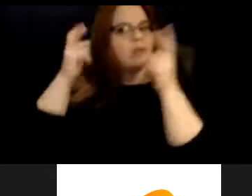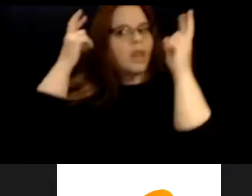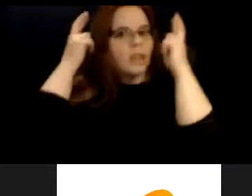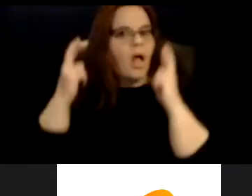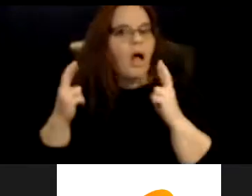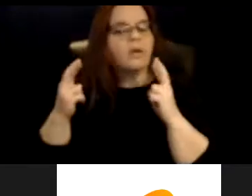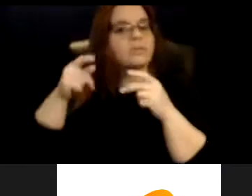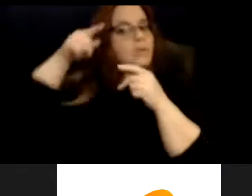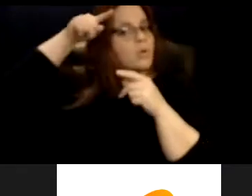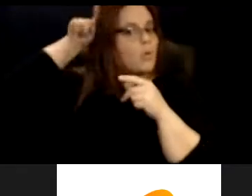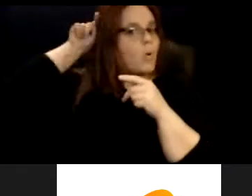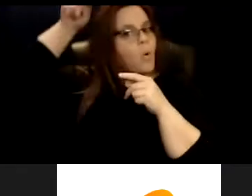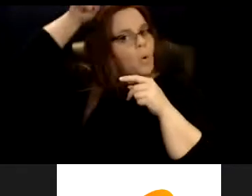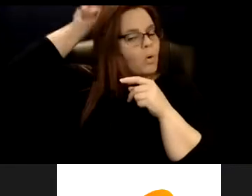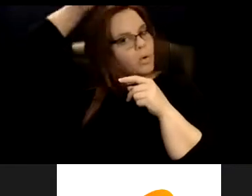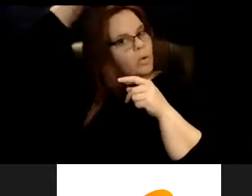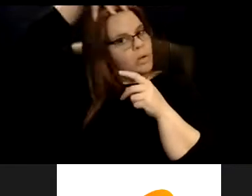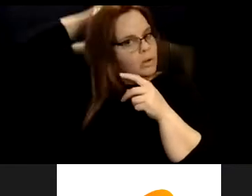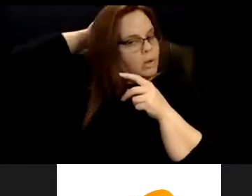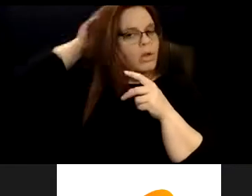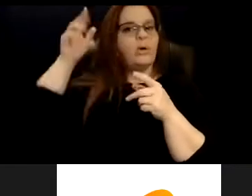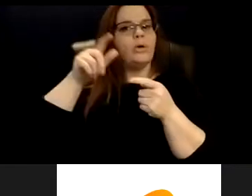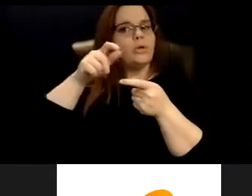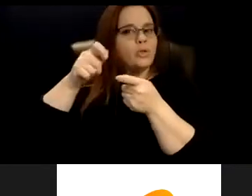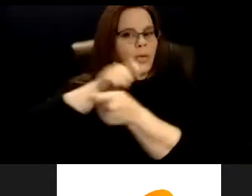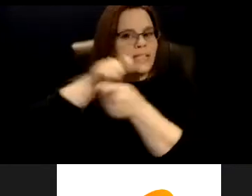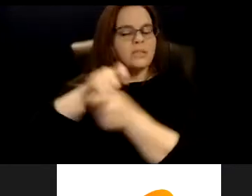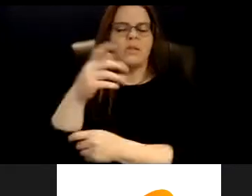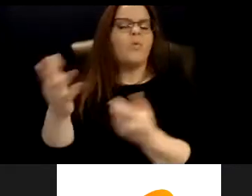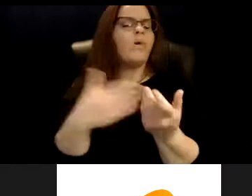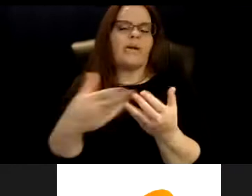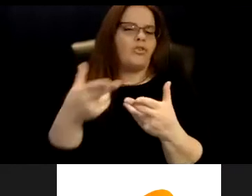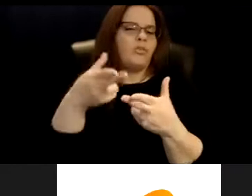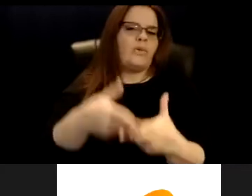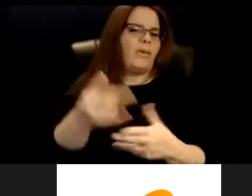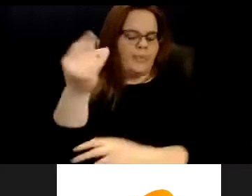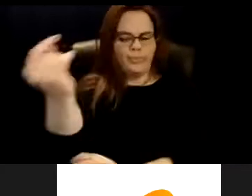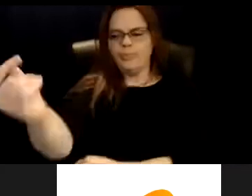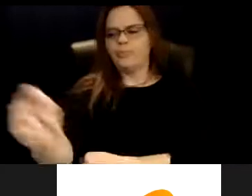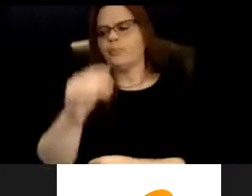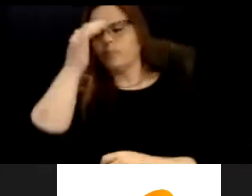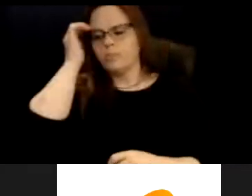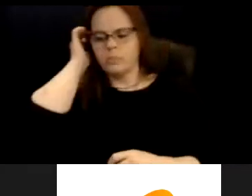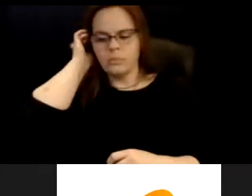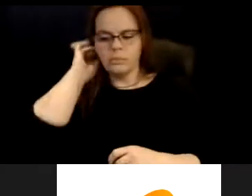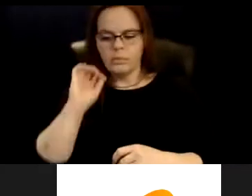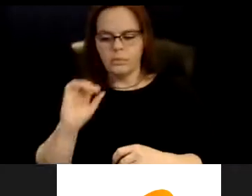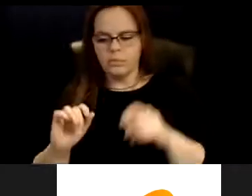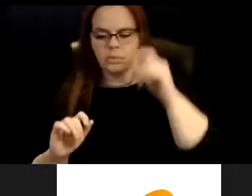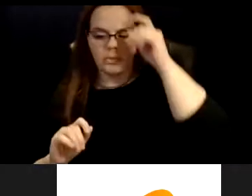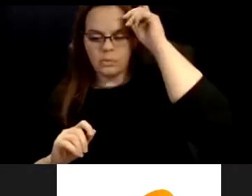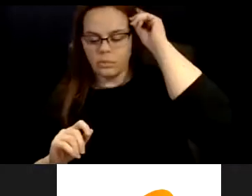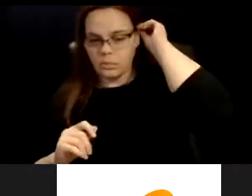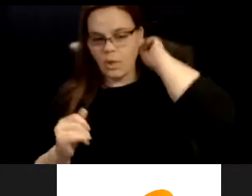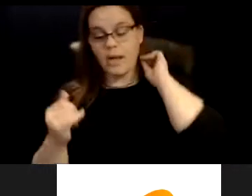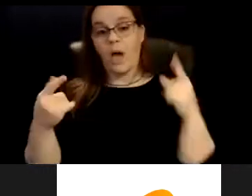cornrows, twists, you name it. Um, the intersection of that is a